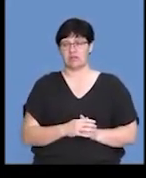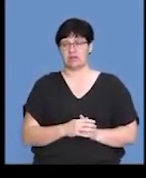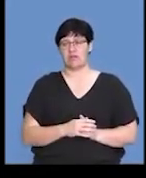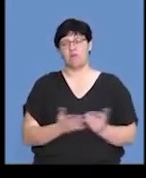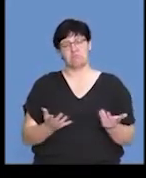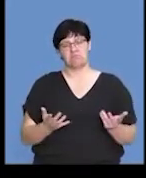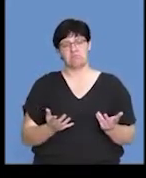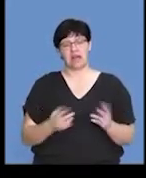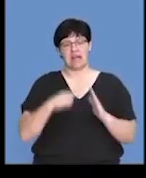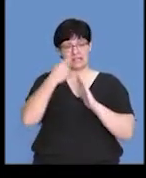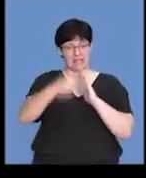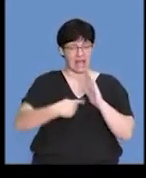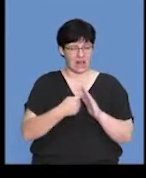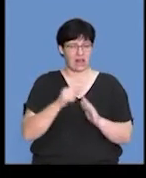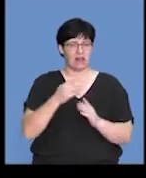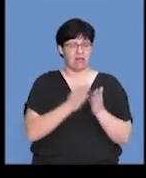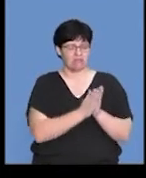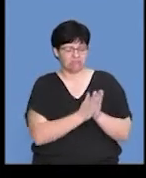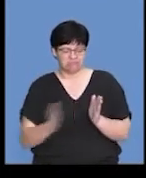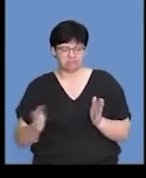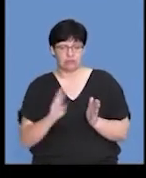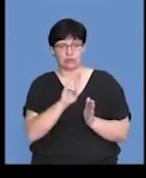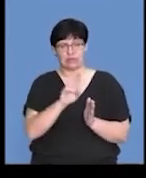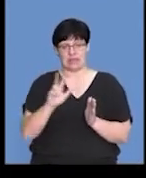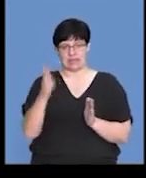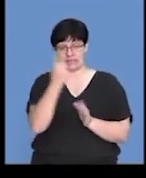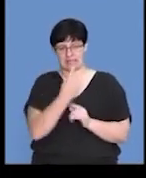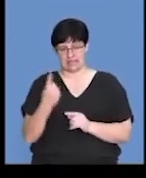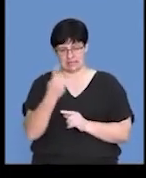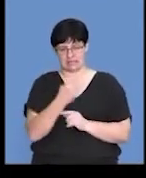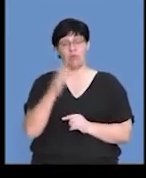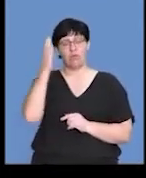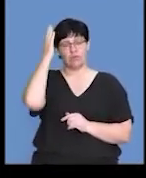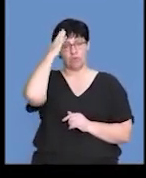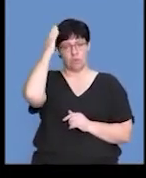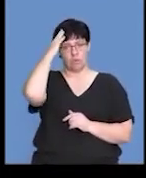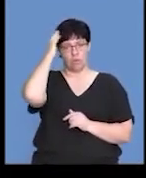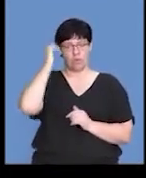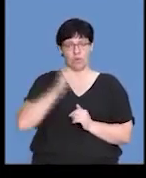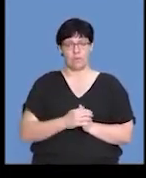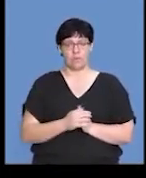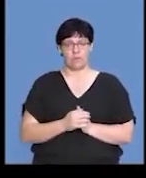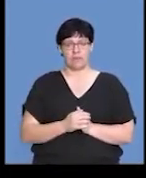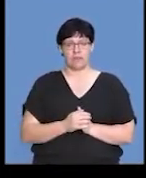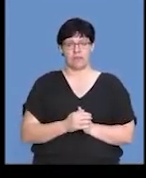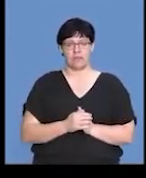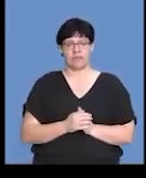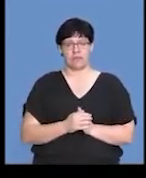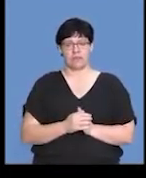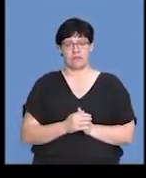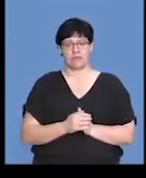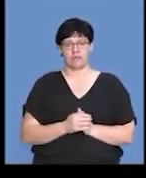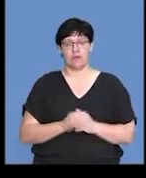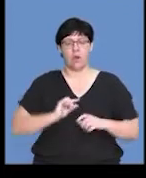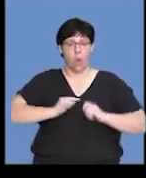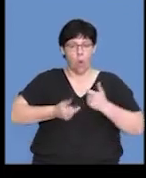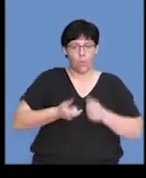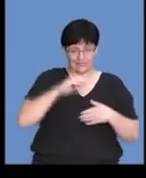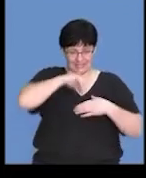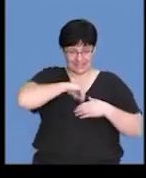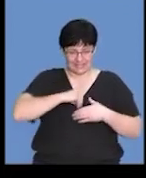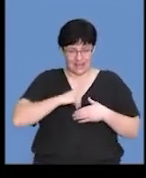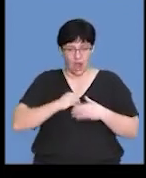a woman lasts for about 28 days. And we know that there are significantly different hormones